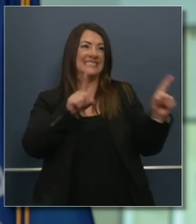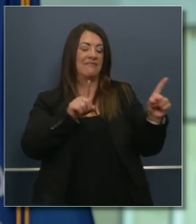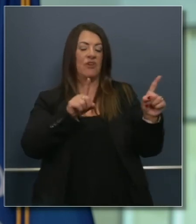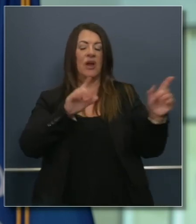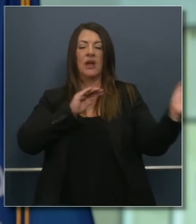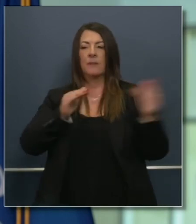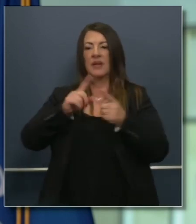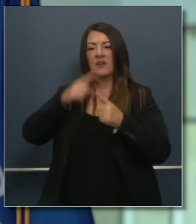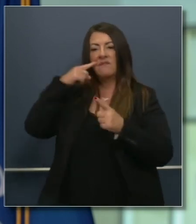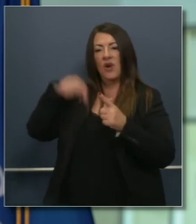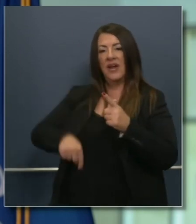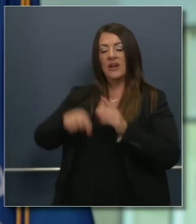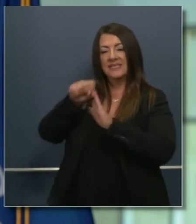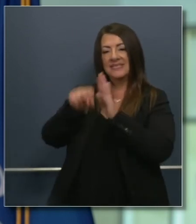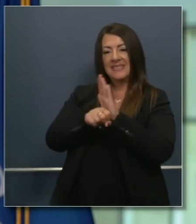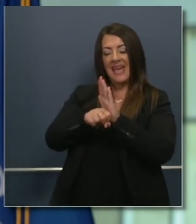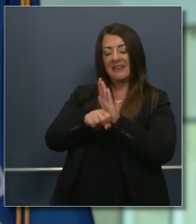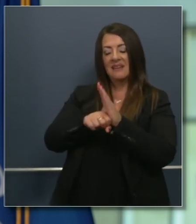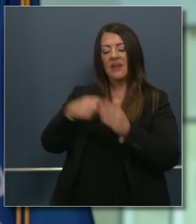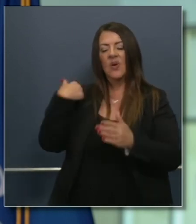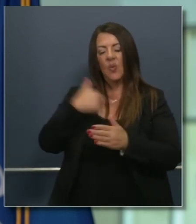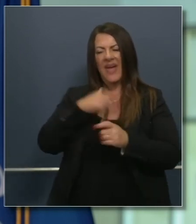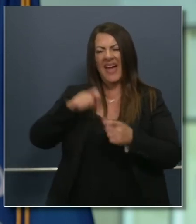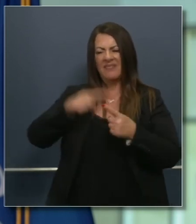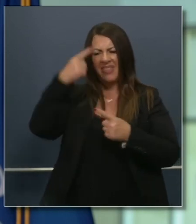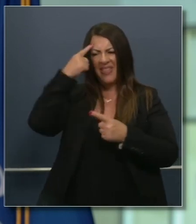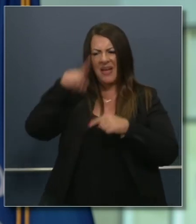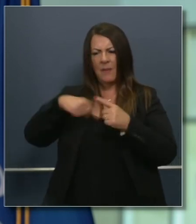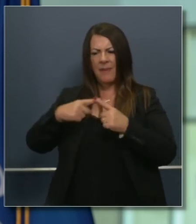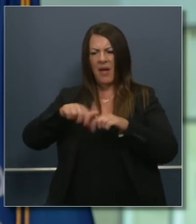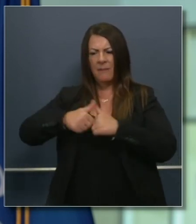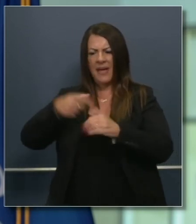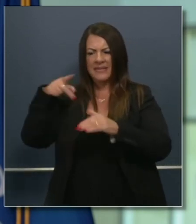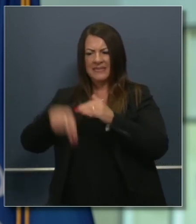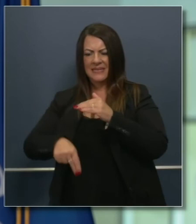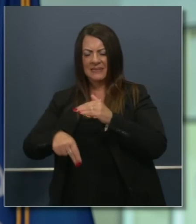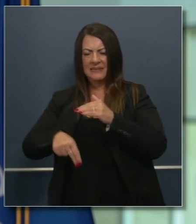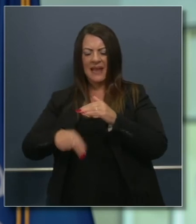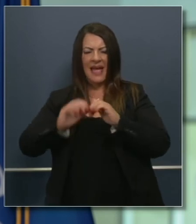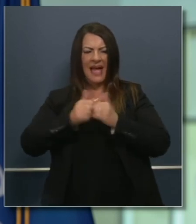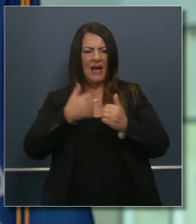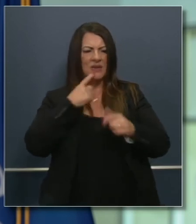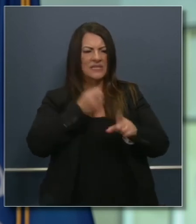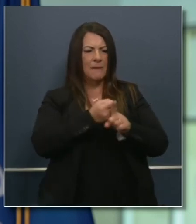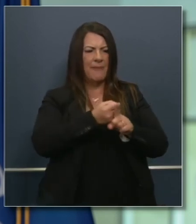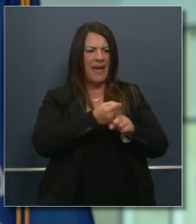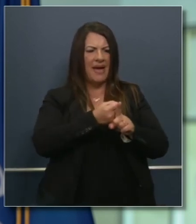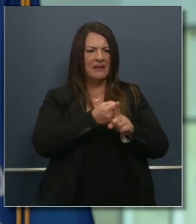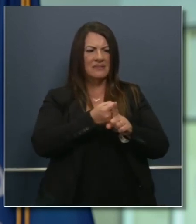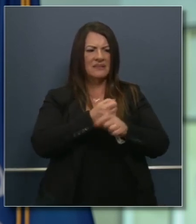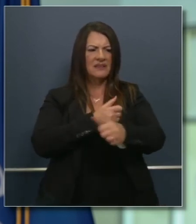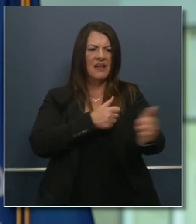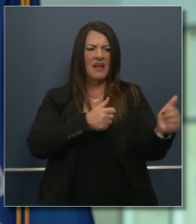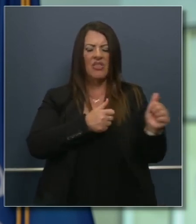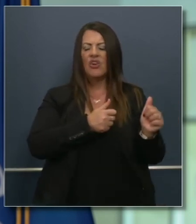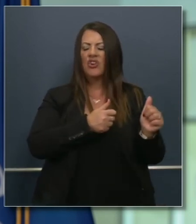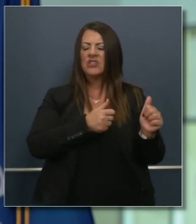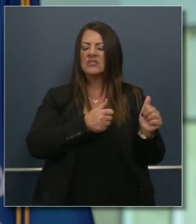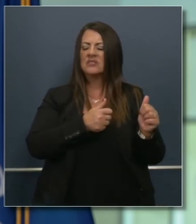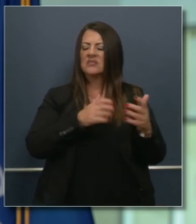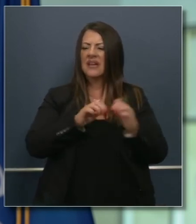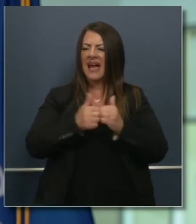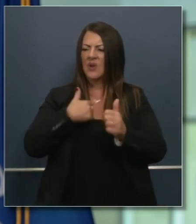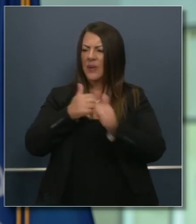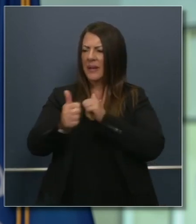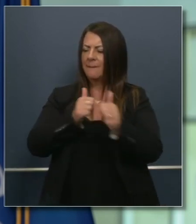state and even at a local level, one has to consider the impacts of these decisions in terms of our competitive environment, in terms of all of those